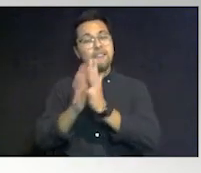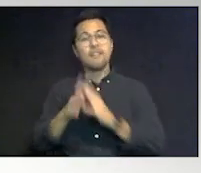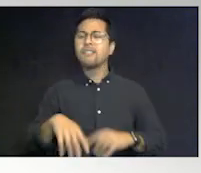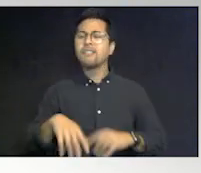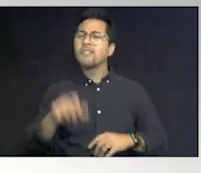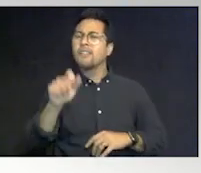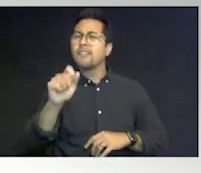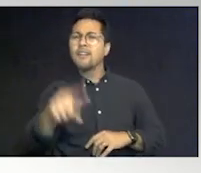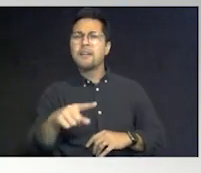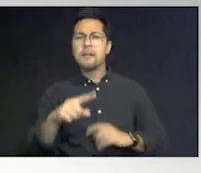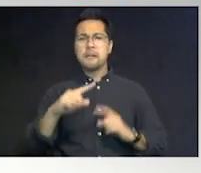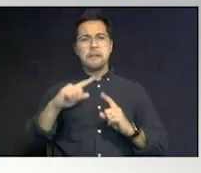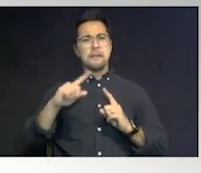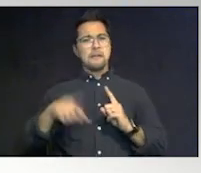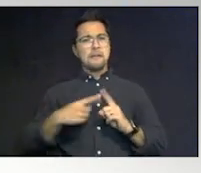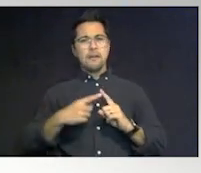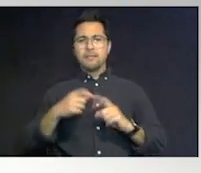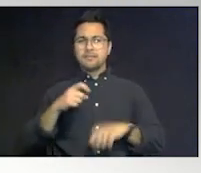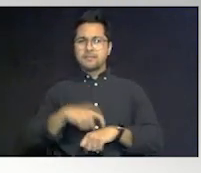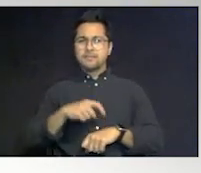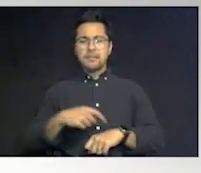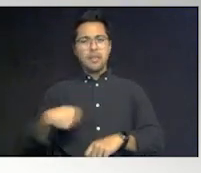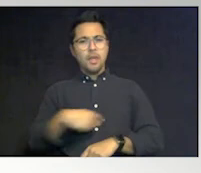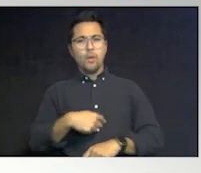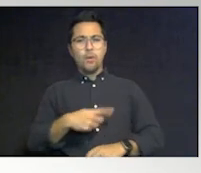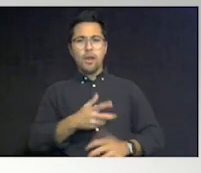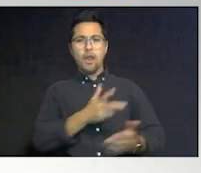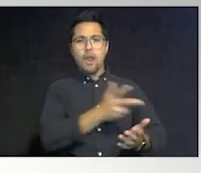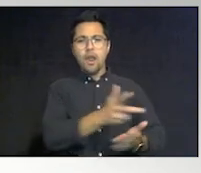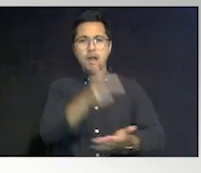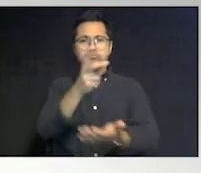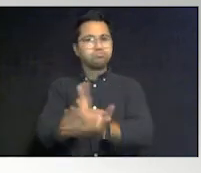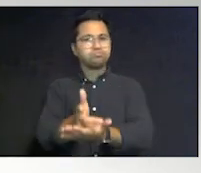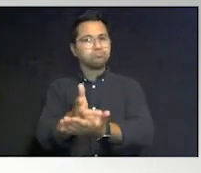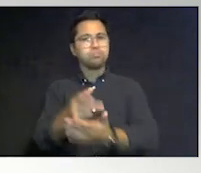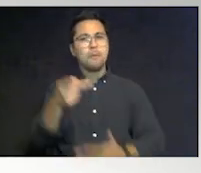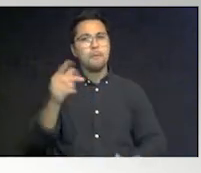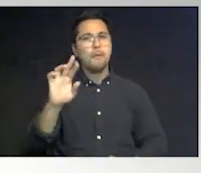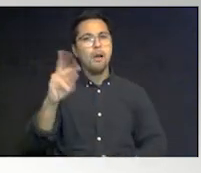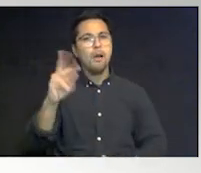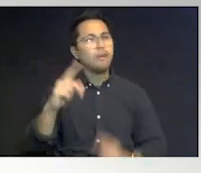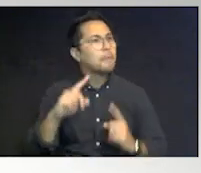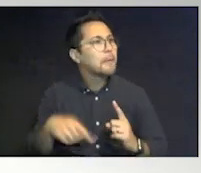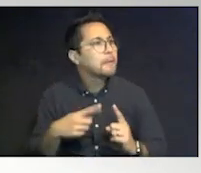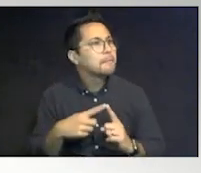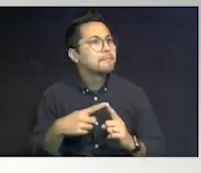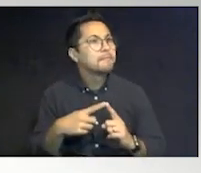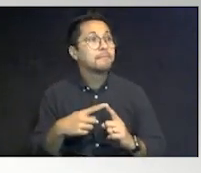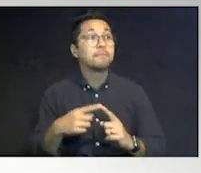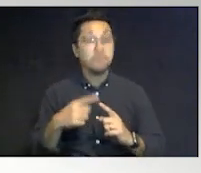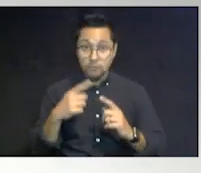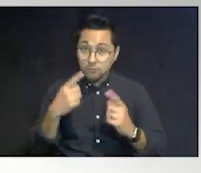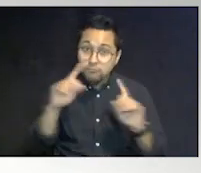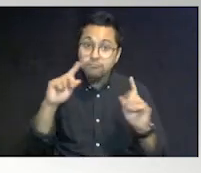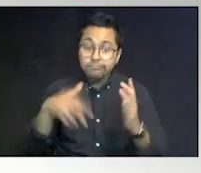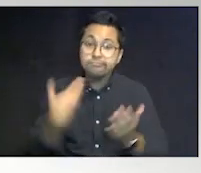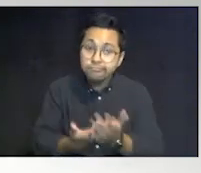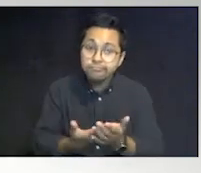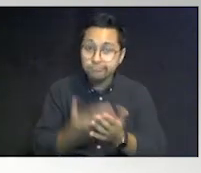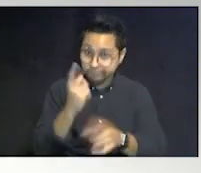the only time that we put our vehicles on park, in park? When we have reached our destination, correct?